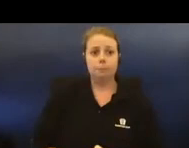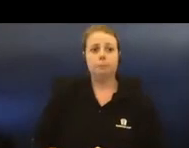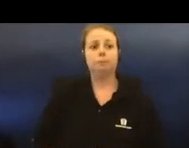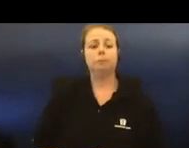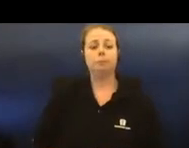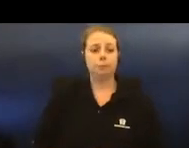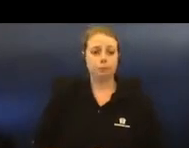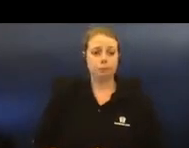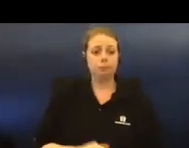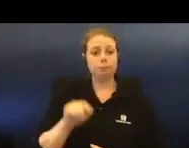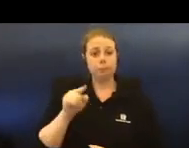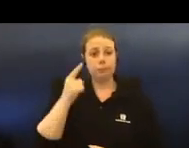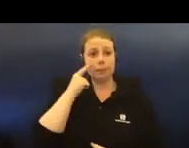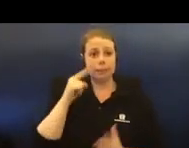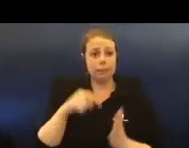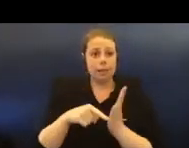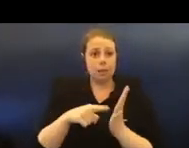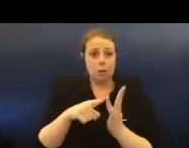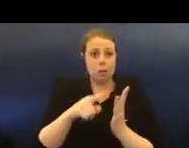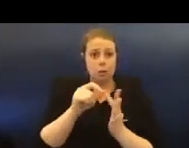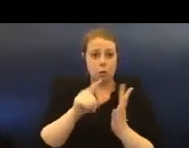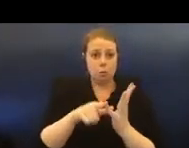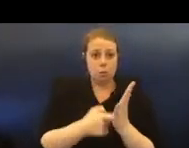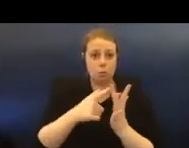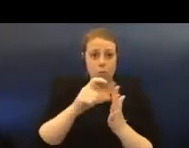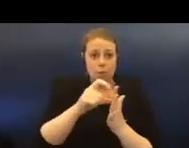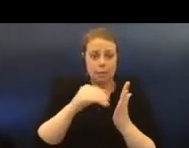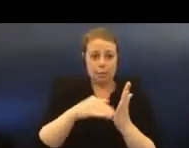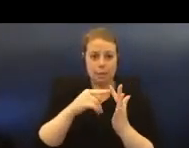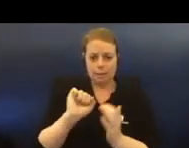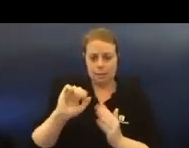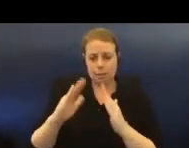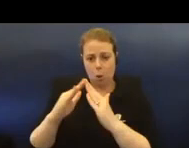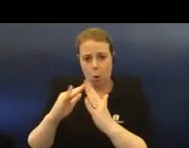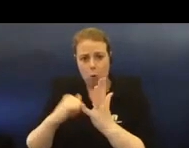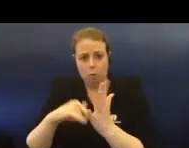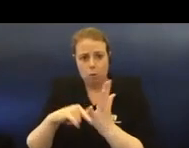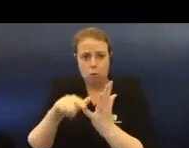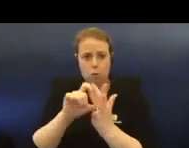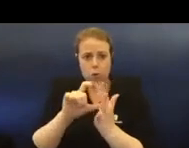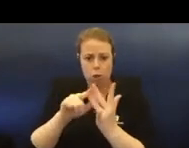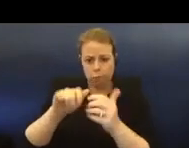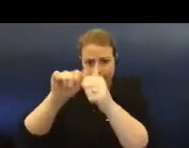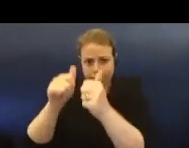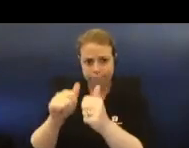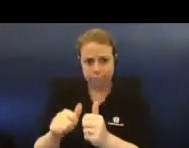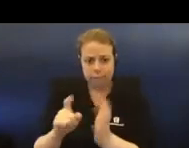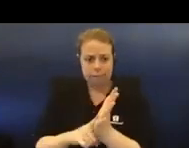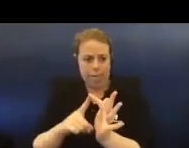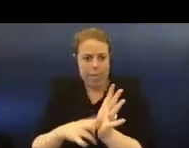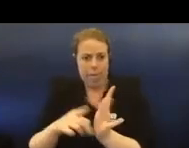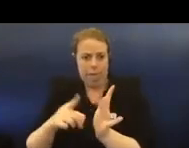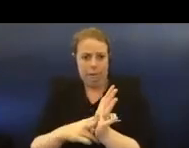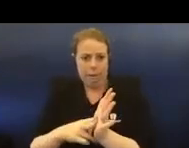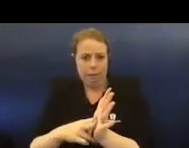Here we see Tokuridze in his massive home studio, sculpting one of his Lenins and Stalins, neighbours and close friends with his